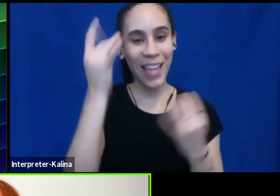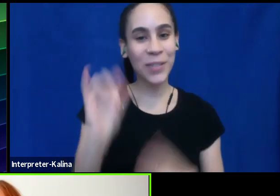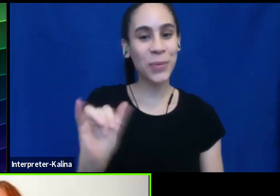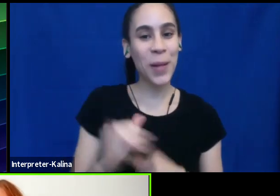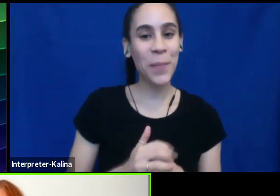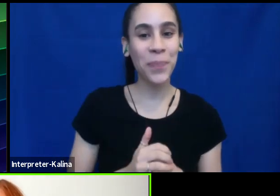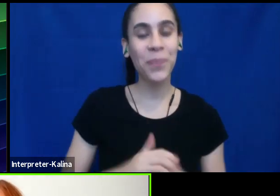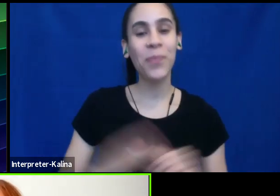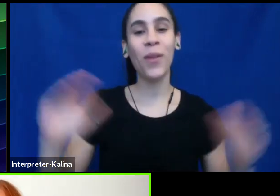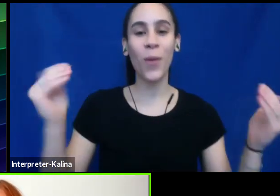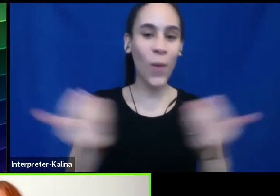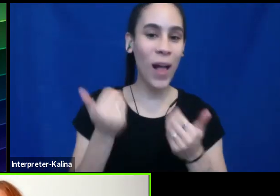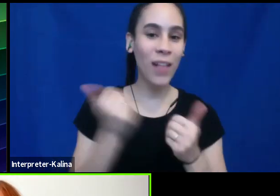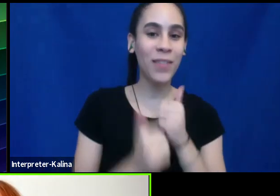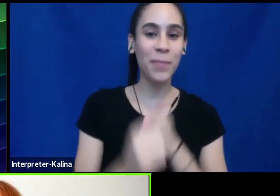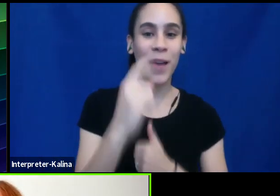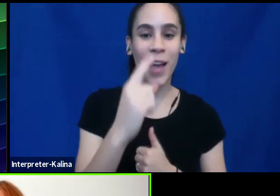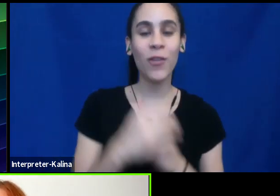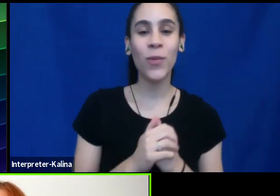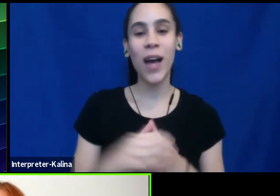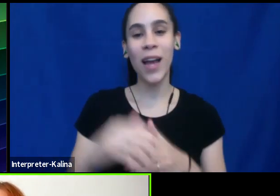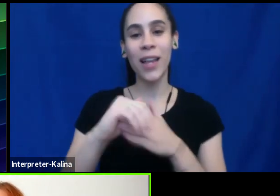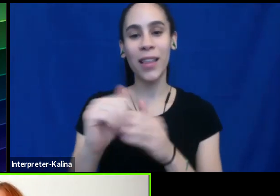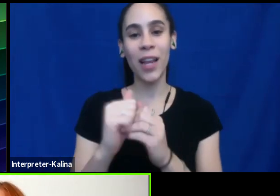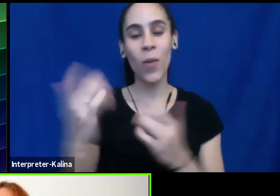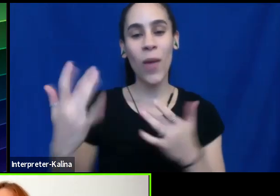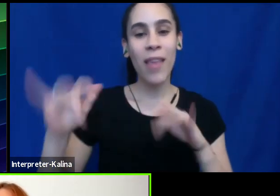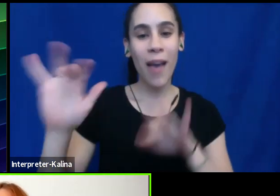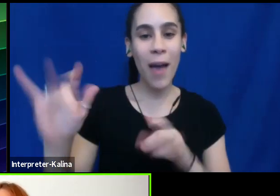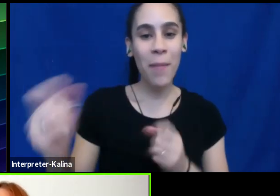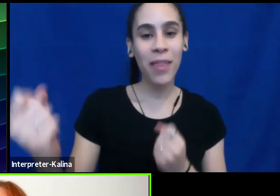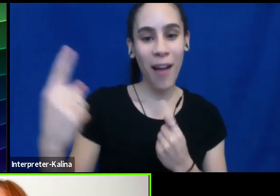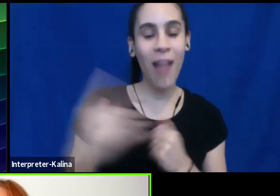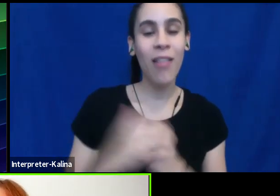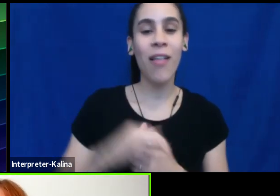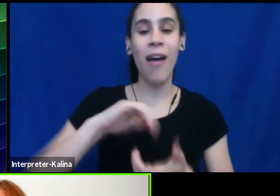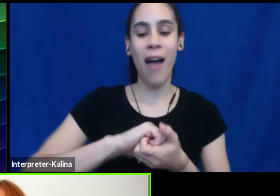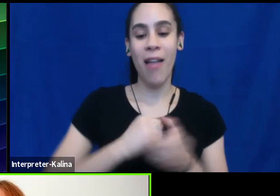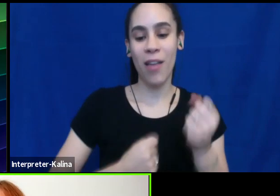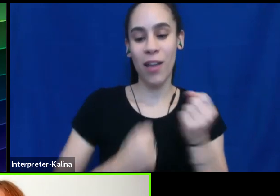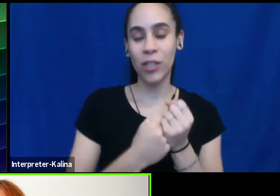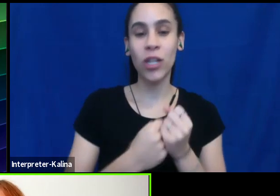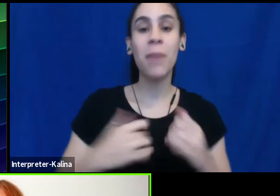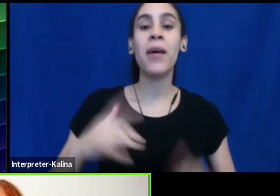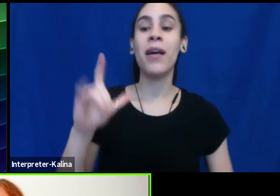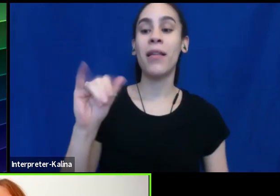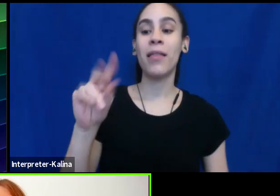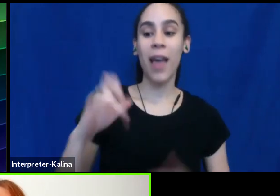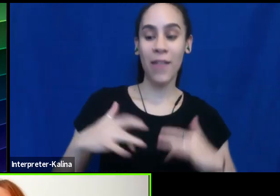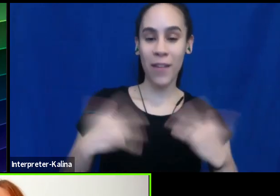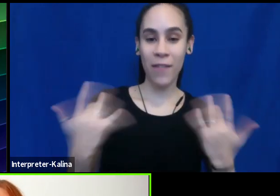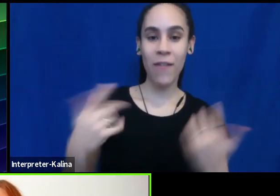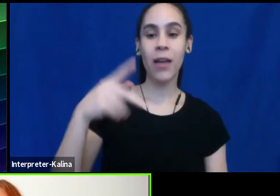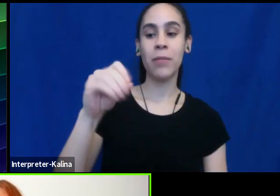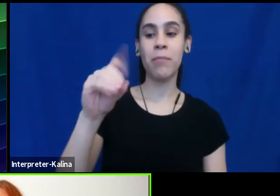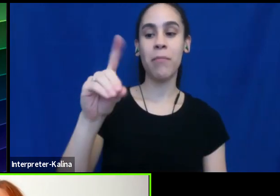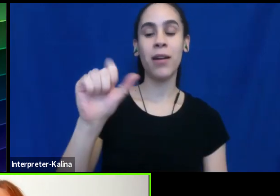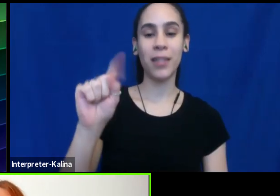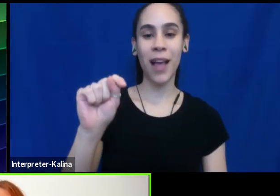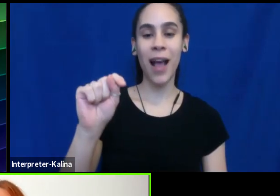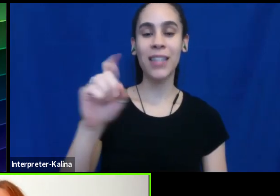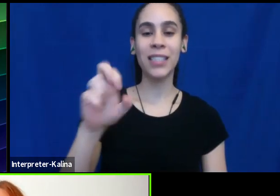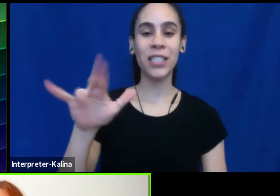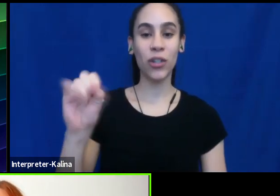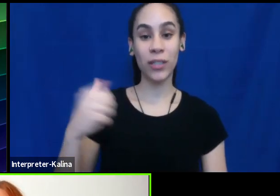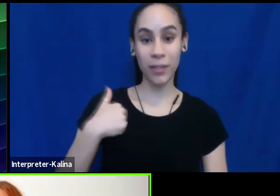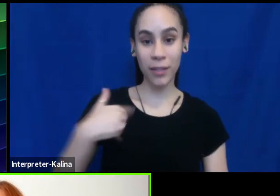Welcome, everyone. This is Leading with Empathy and Allyship. We're a live event and podcast series. I'm your host, Melinda Brianna Epler,